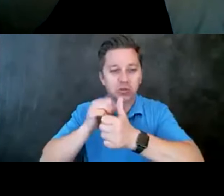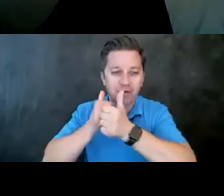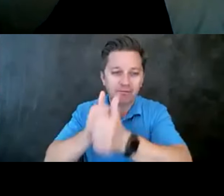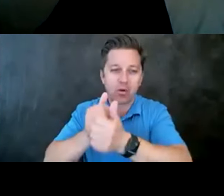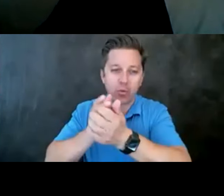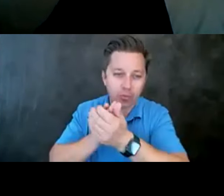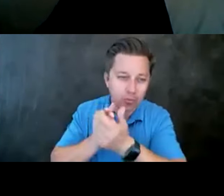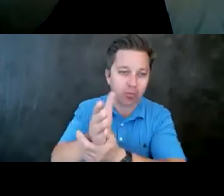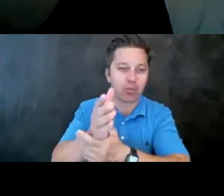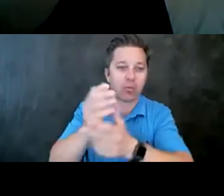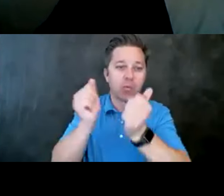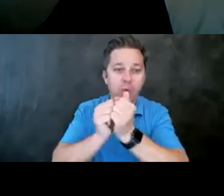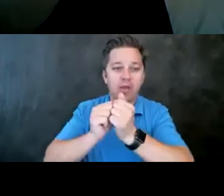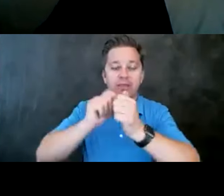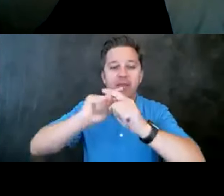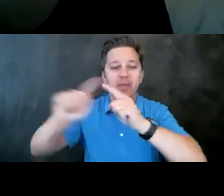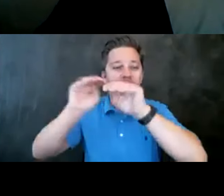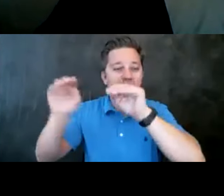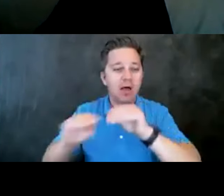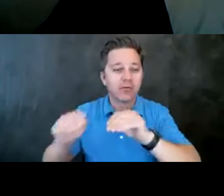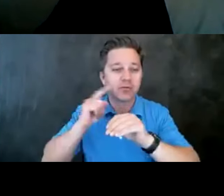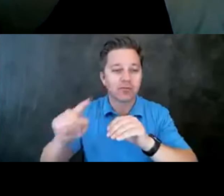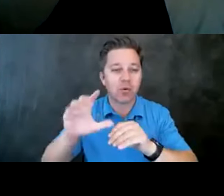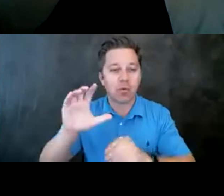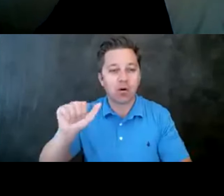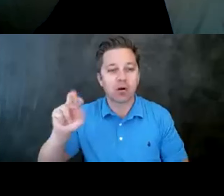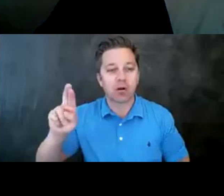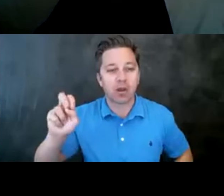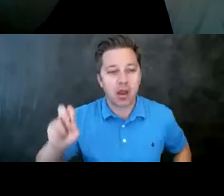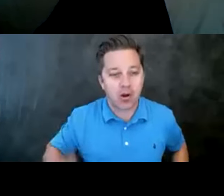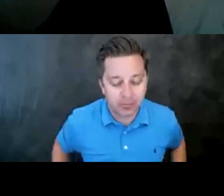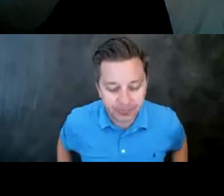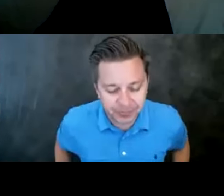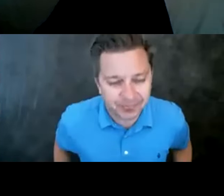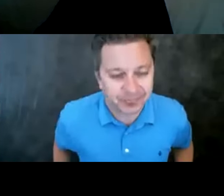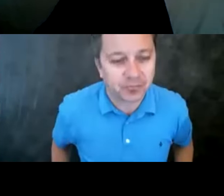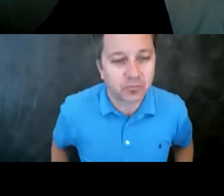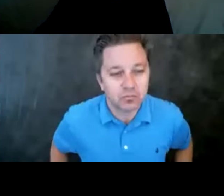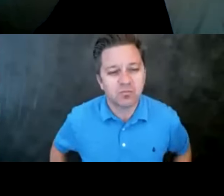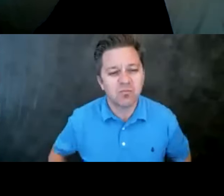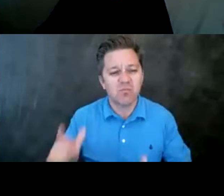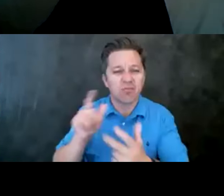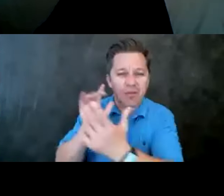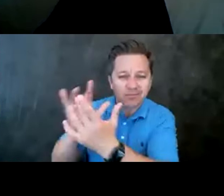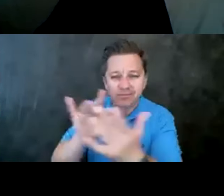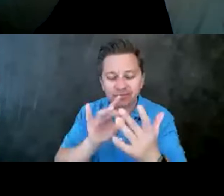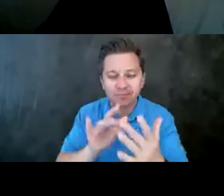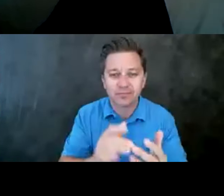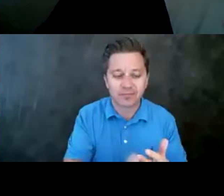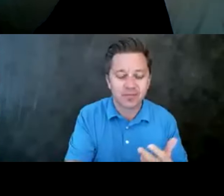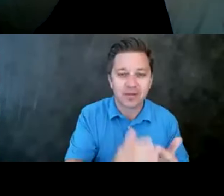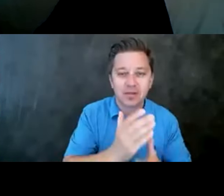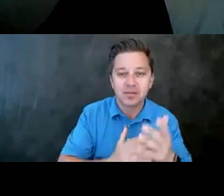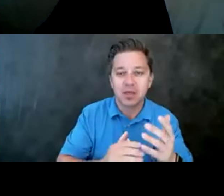with, uh, different levels of care. So we've reached out to, um, some of the crisis